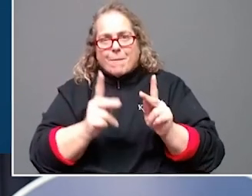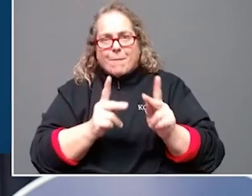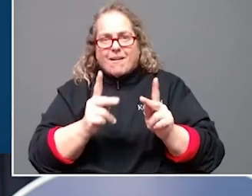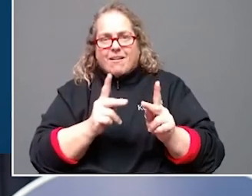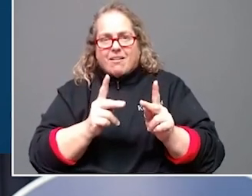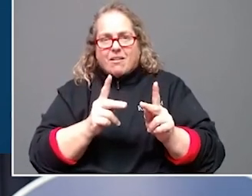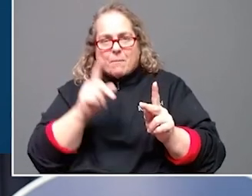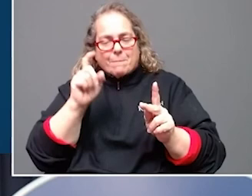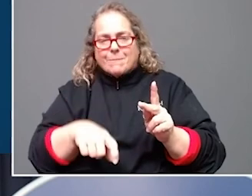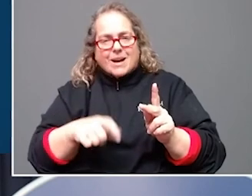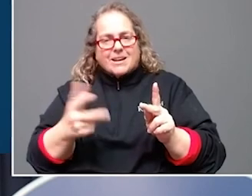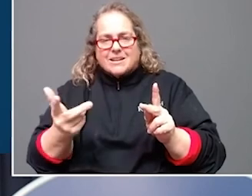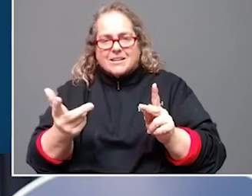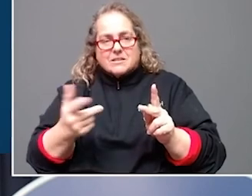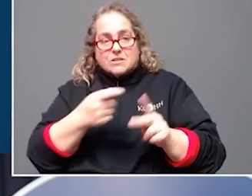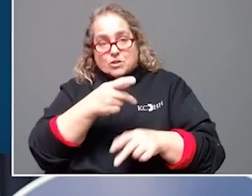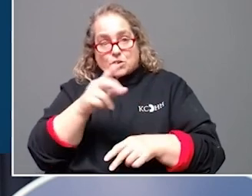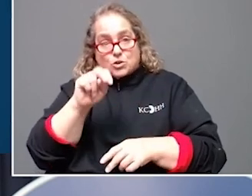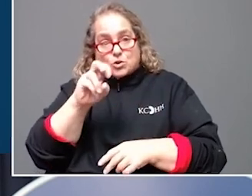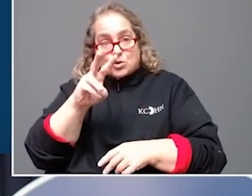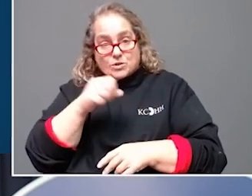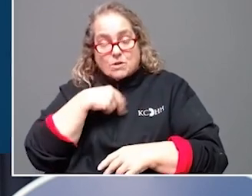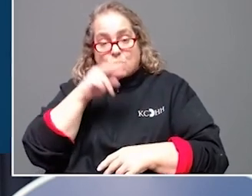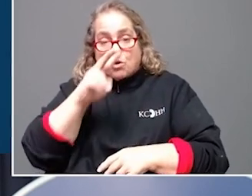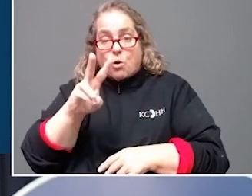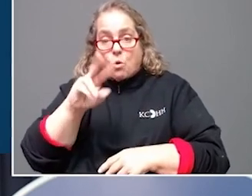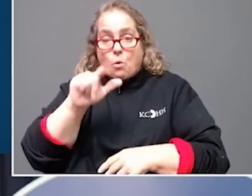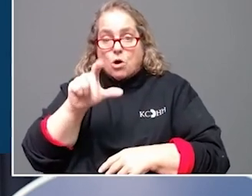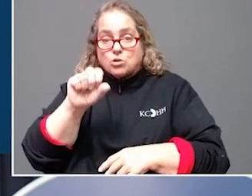optimistic that better times lay ahead later this year. in where his is Stack Stack You